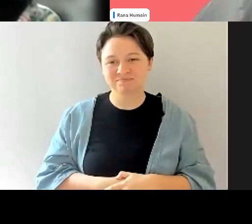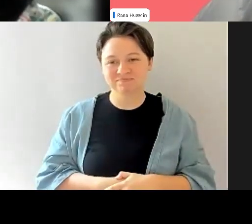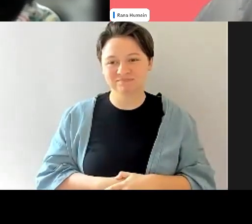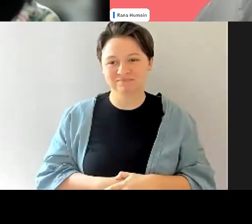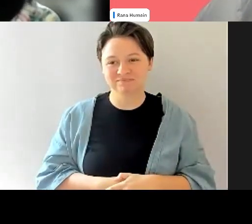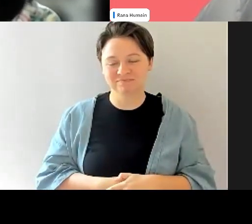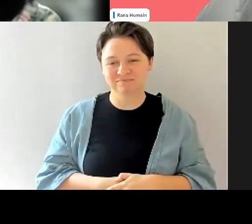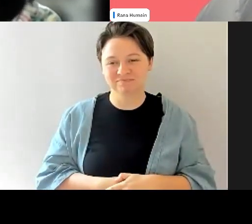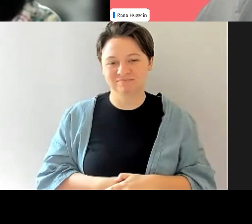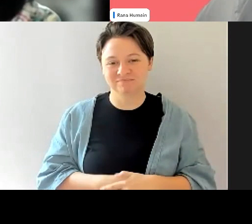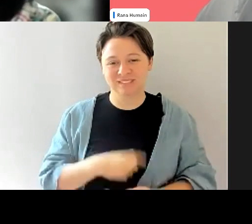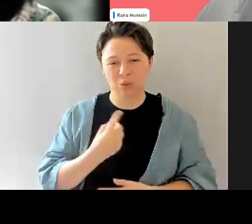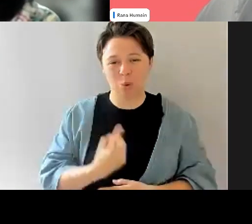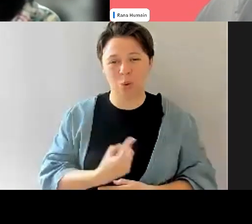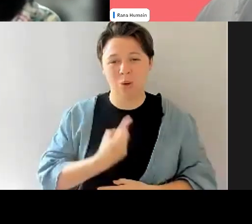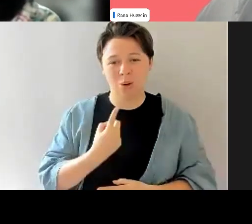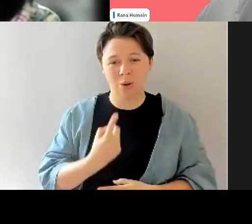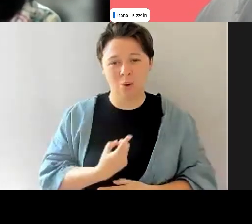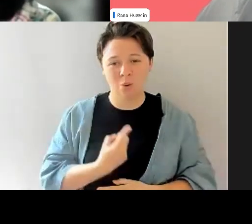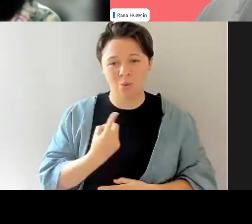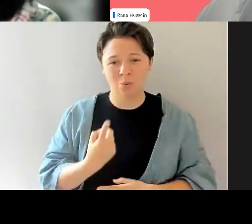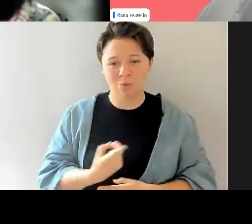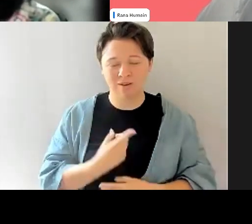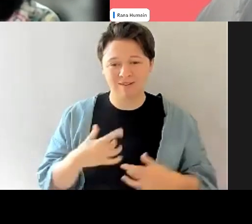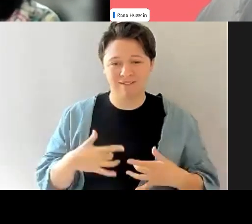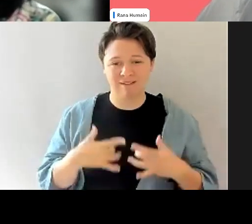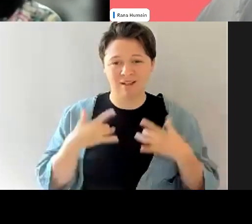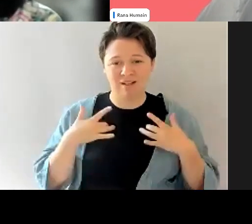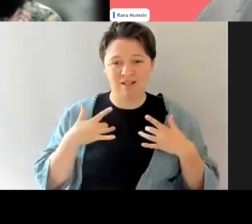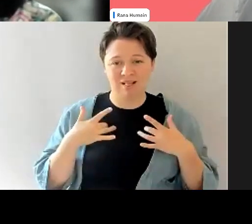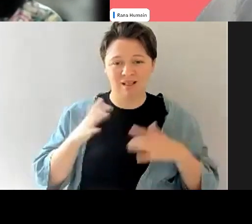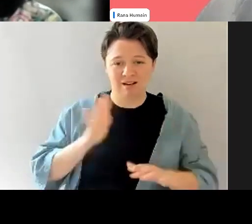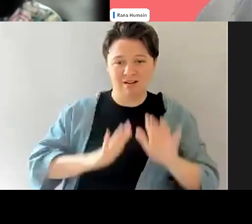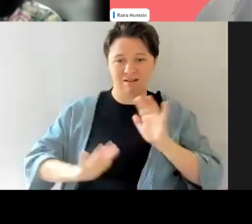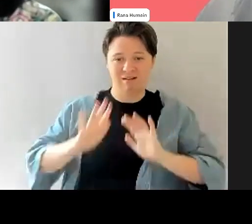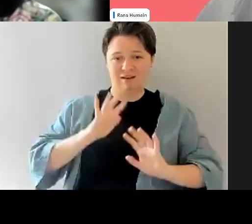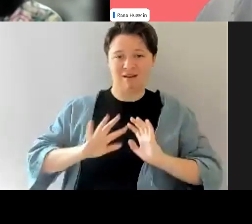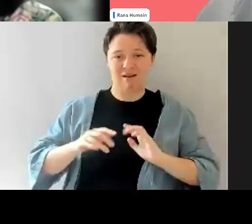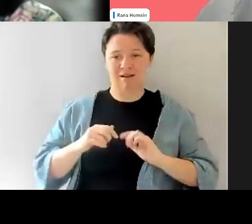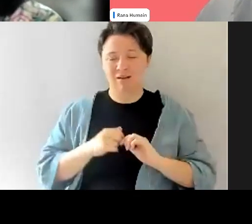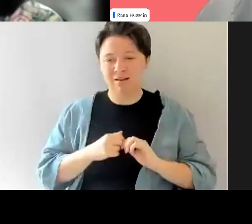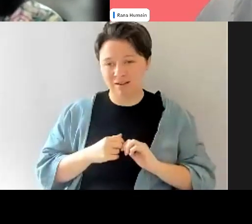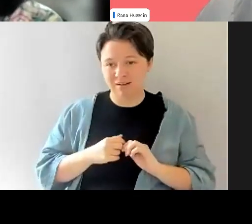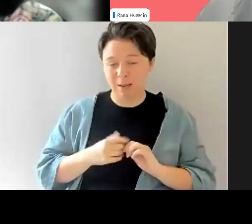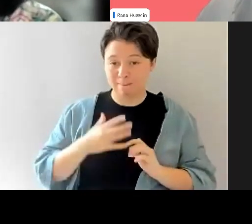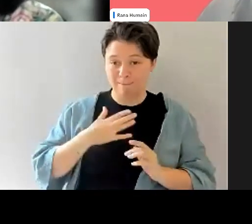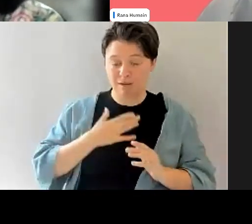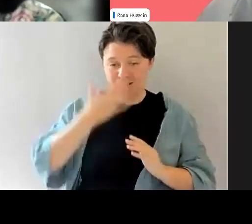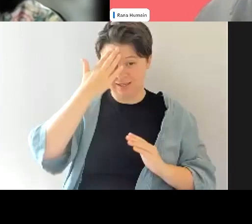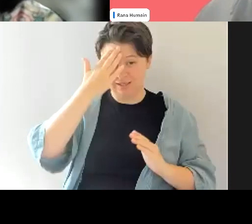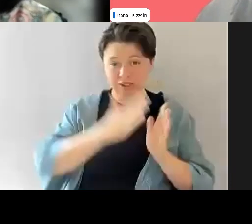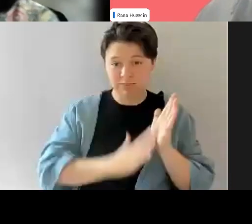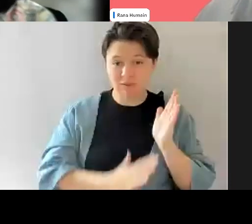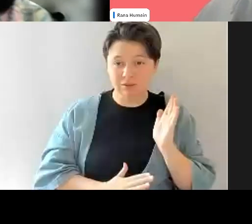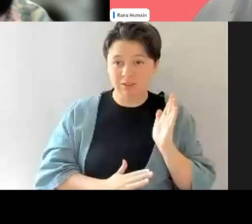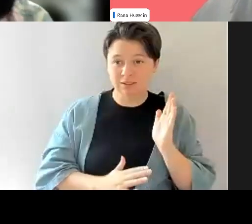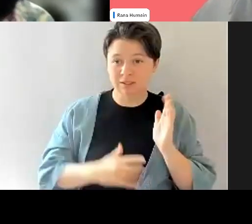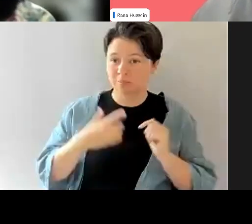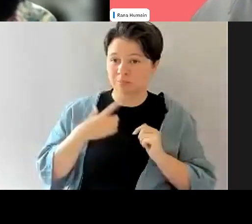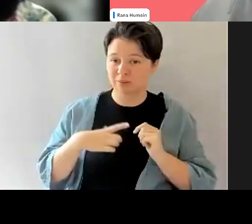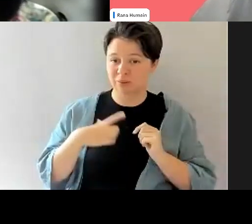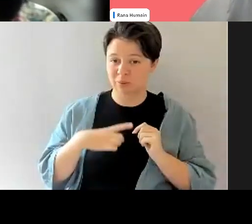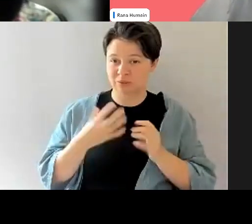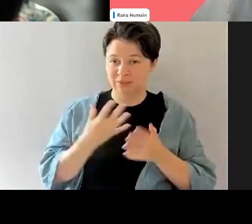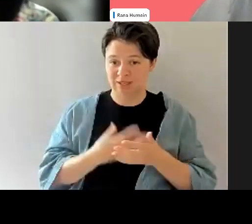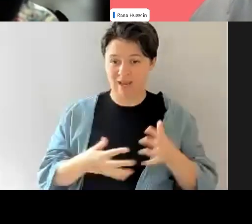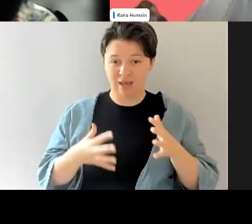It's such a lonely, lonely place. And my experience in sport, because of the way we do